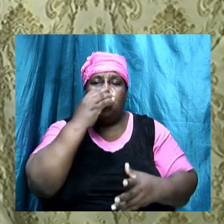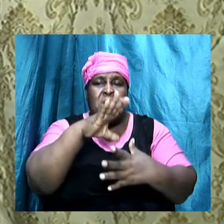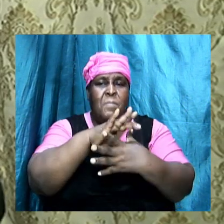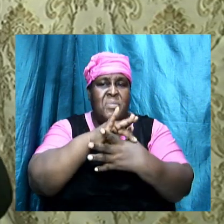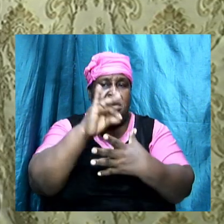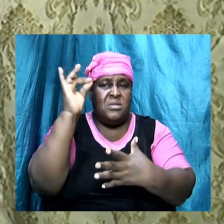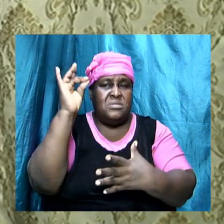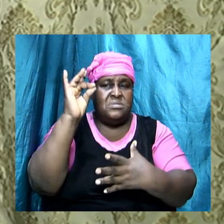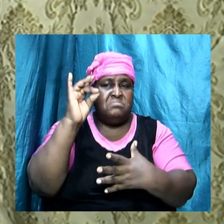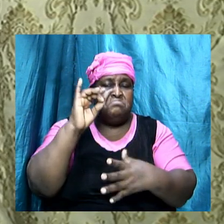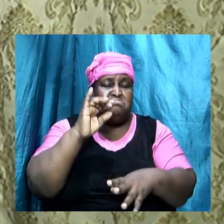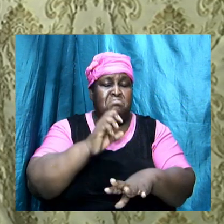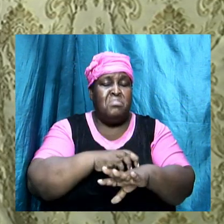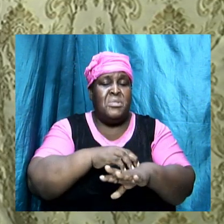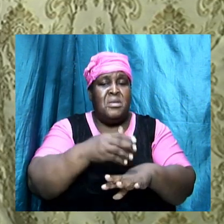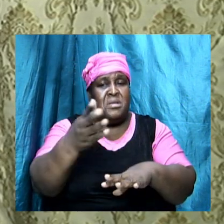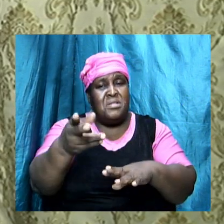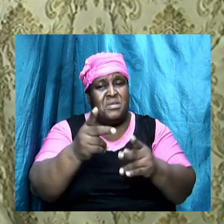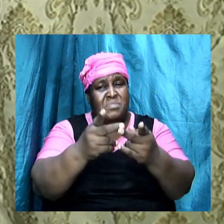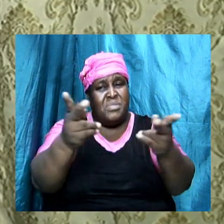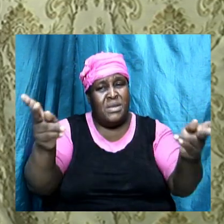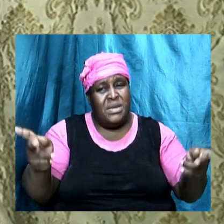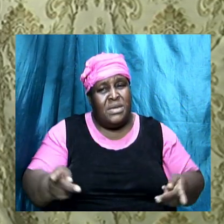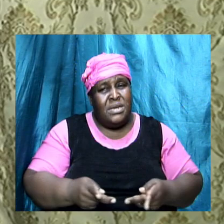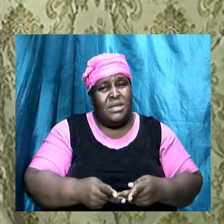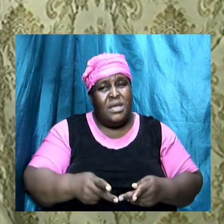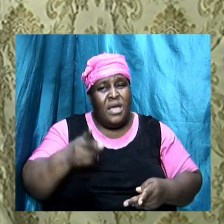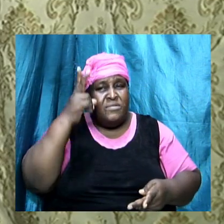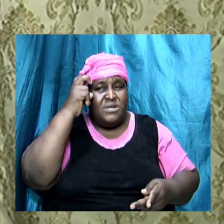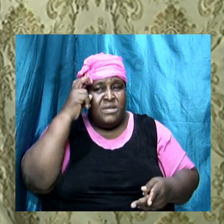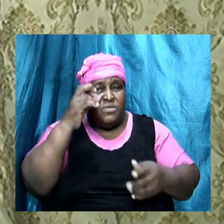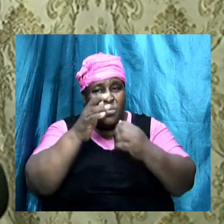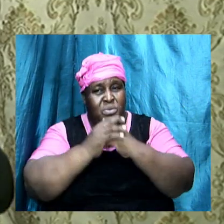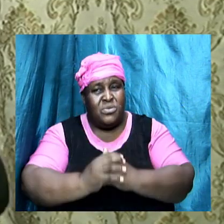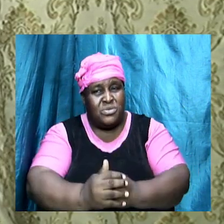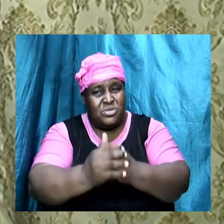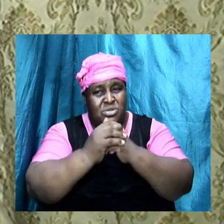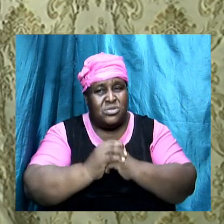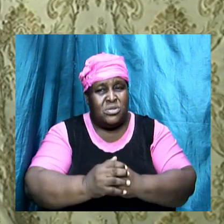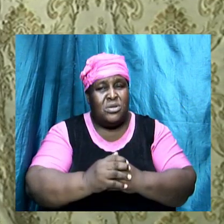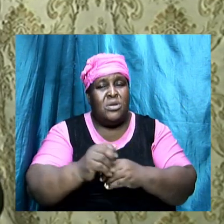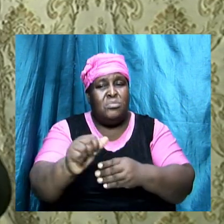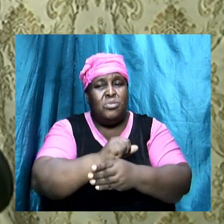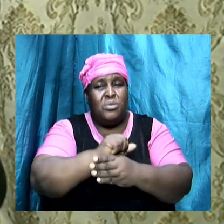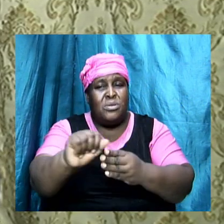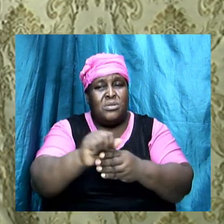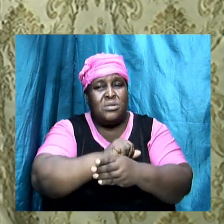at these places of worship what they do is practice